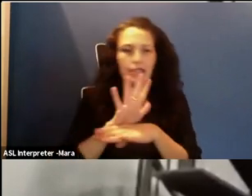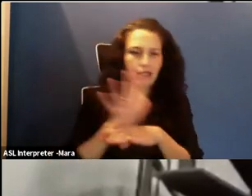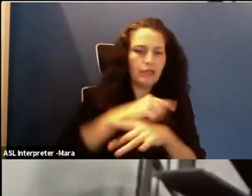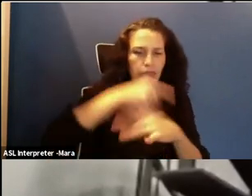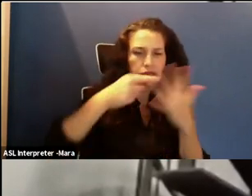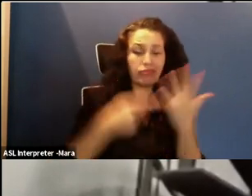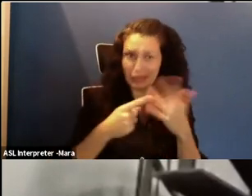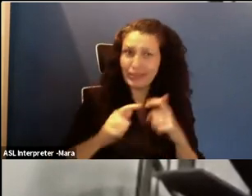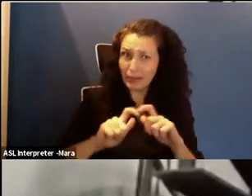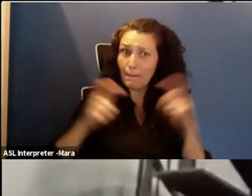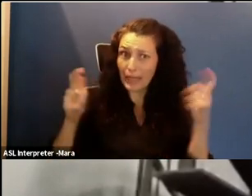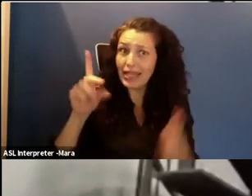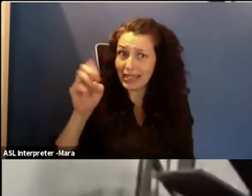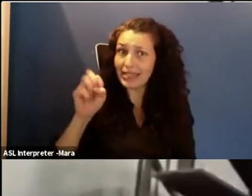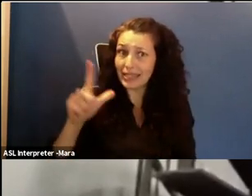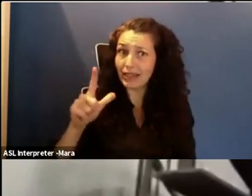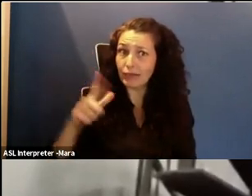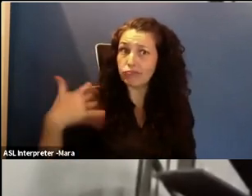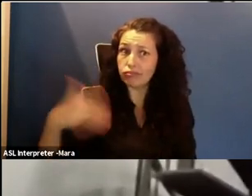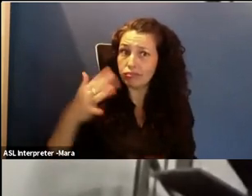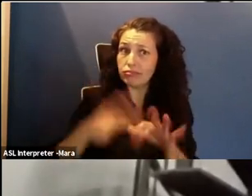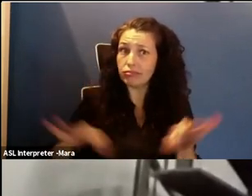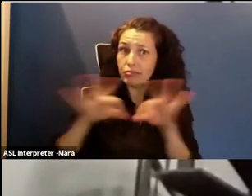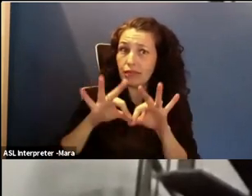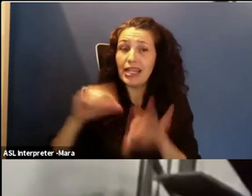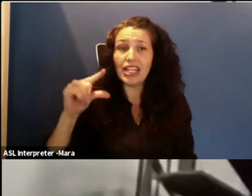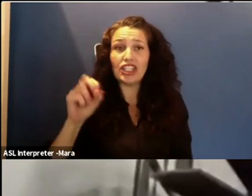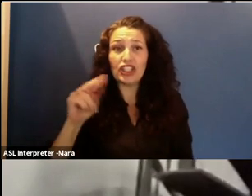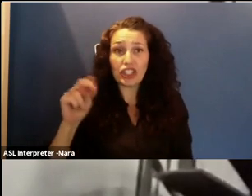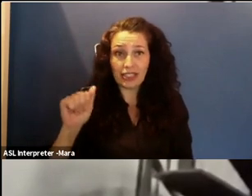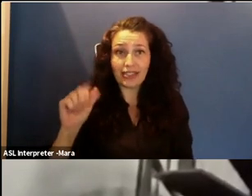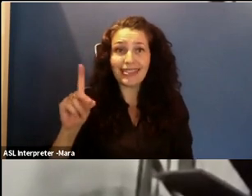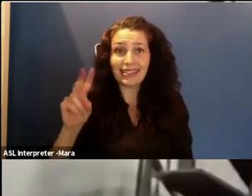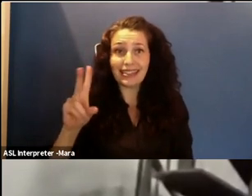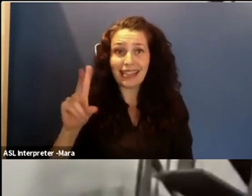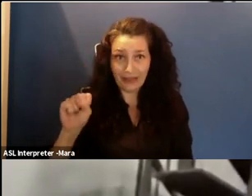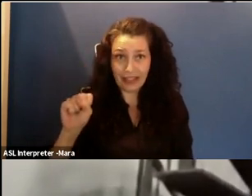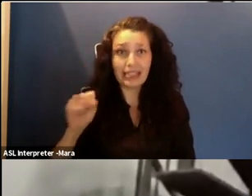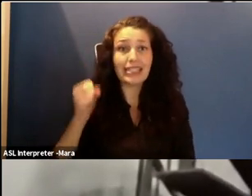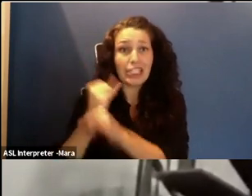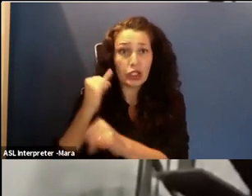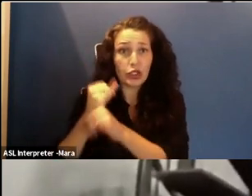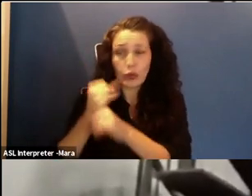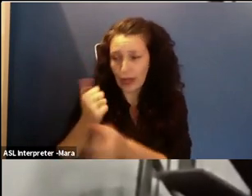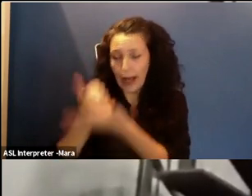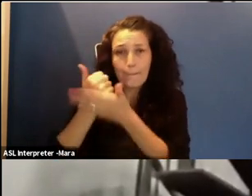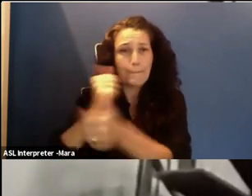is seriously a big part of making that happen. Beyond that,